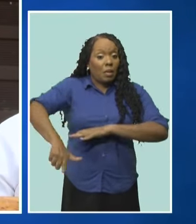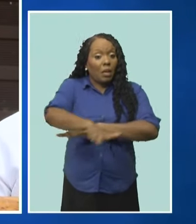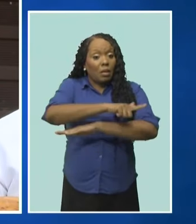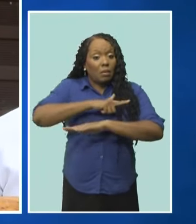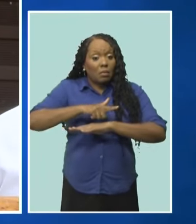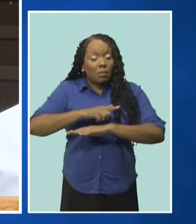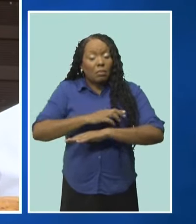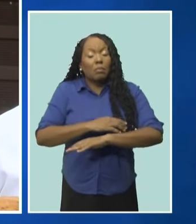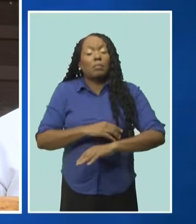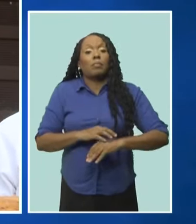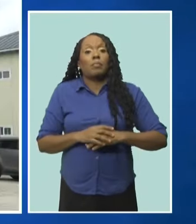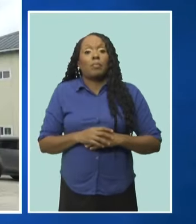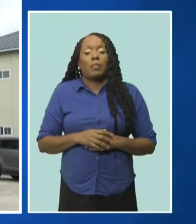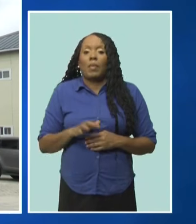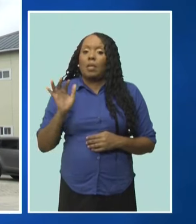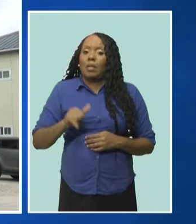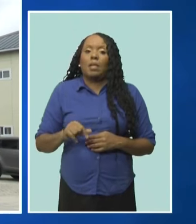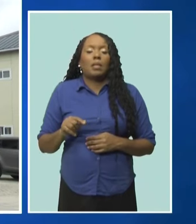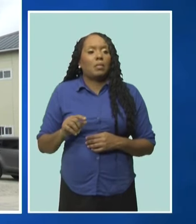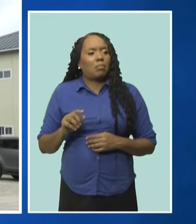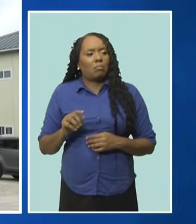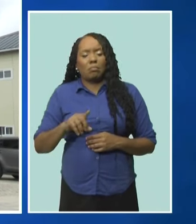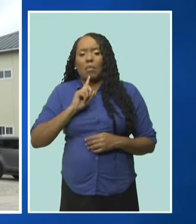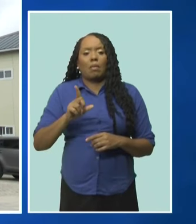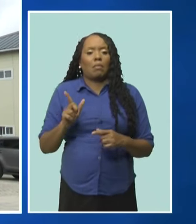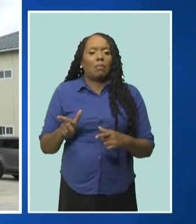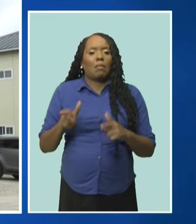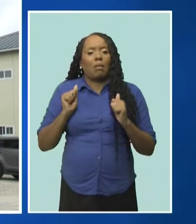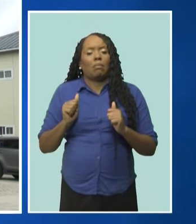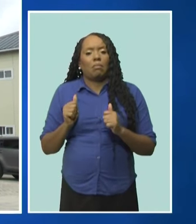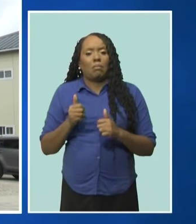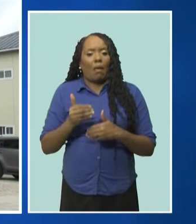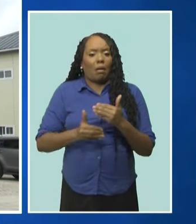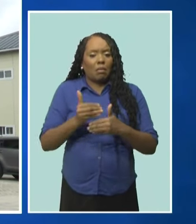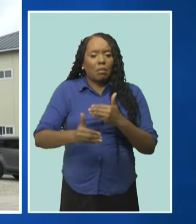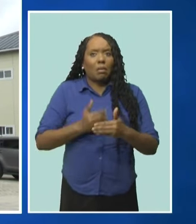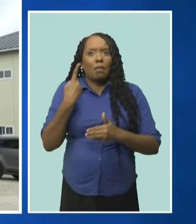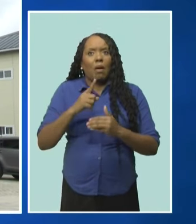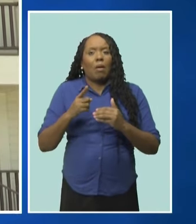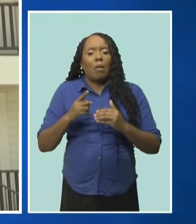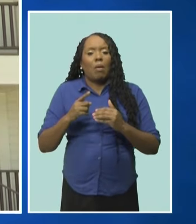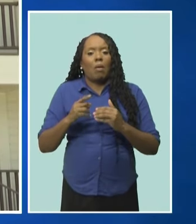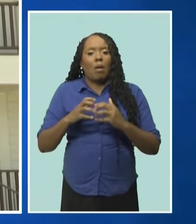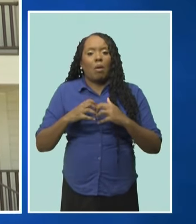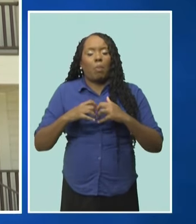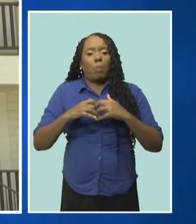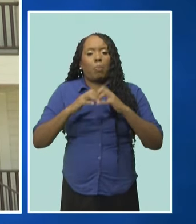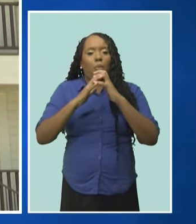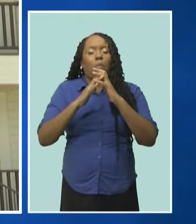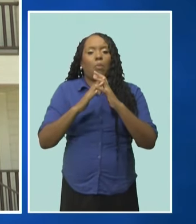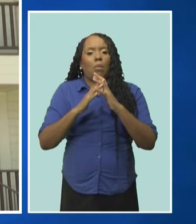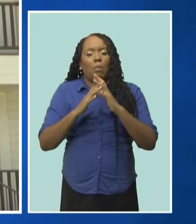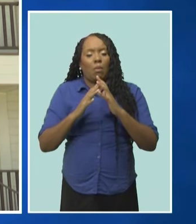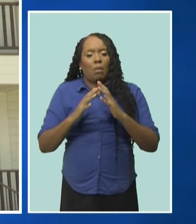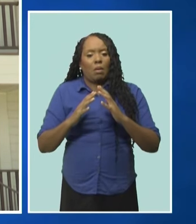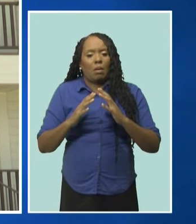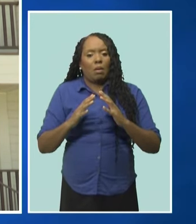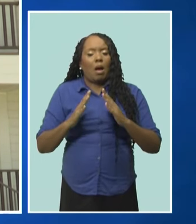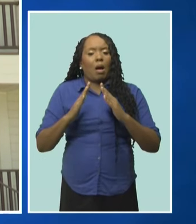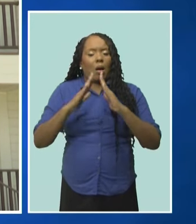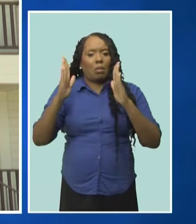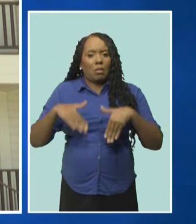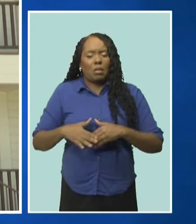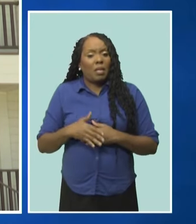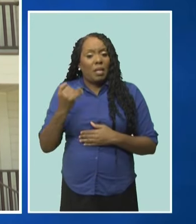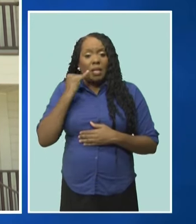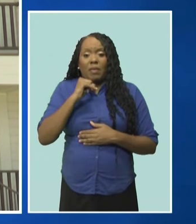And that was the fastest process to get these houses up. Picture us not utilizing state lands, and then we have to go through the land acquisition